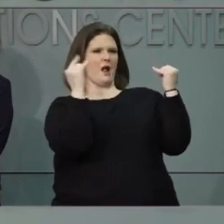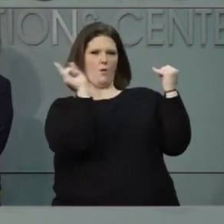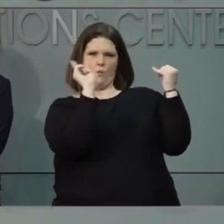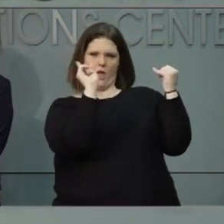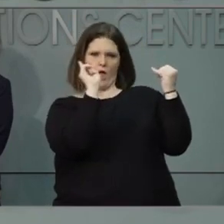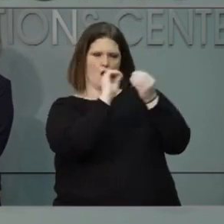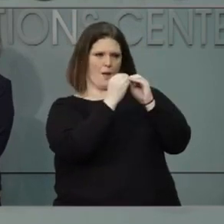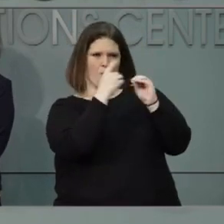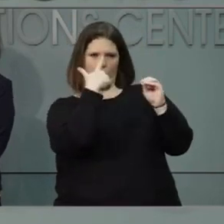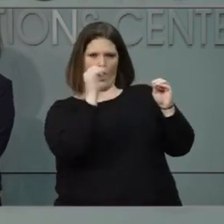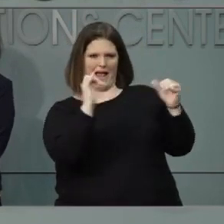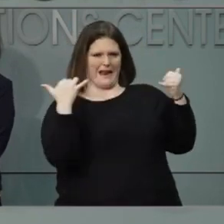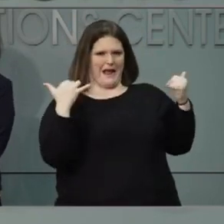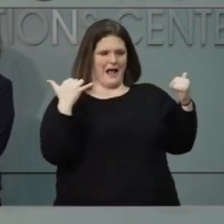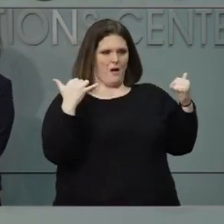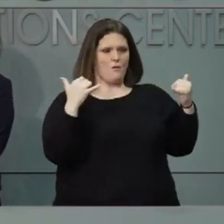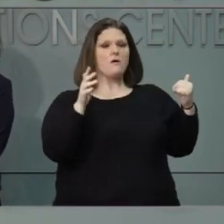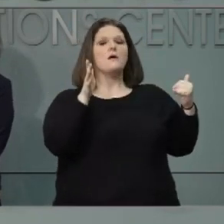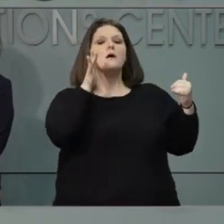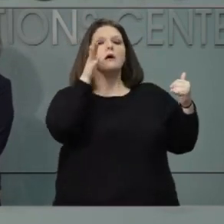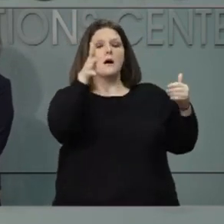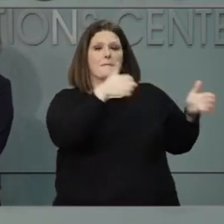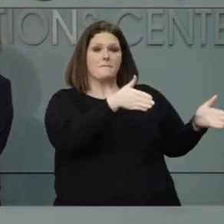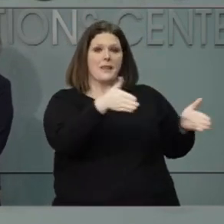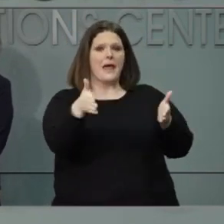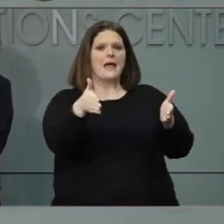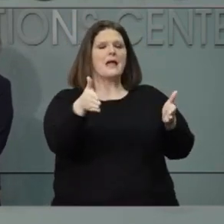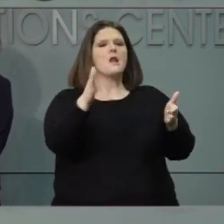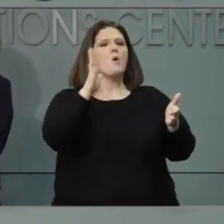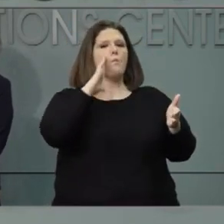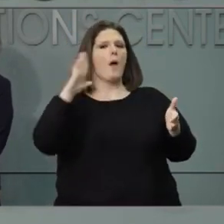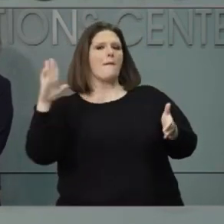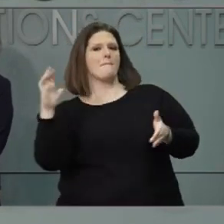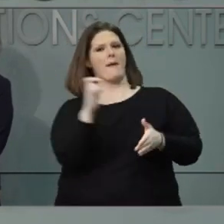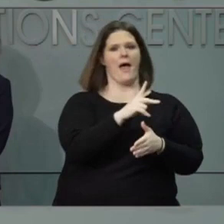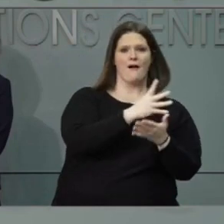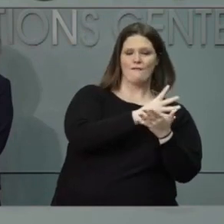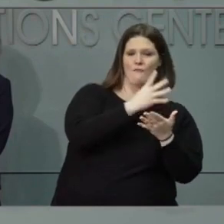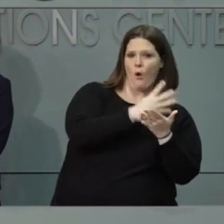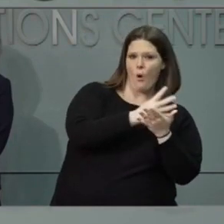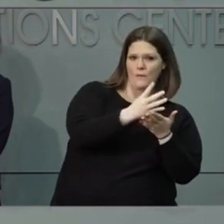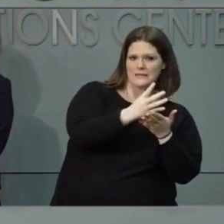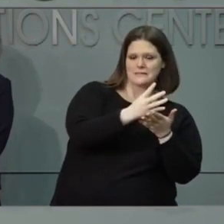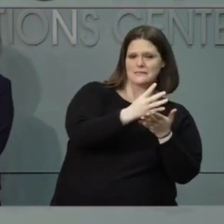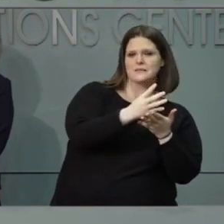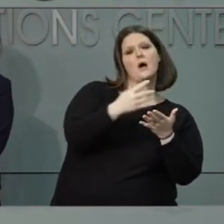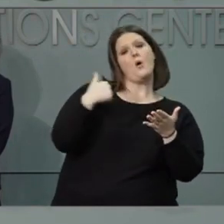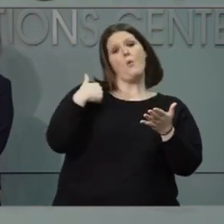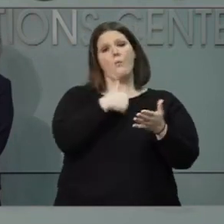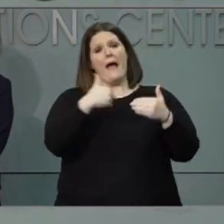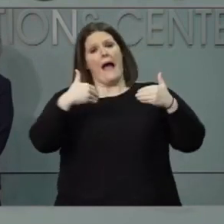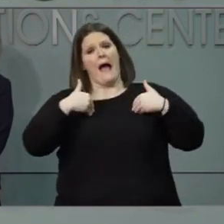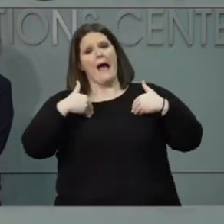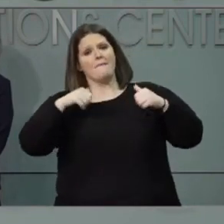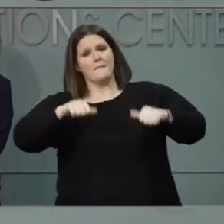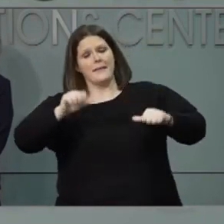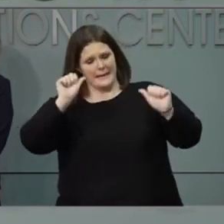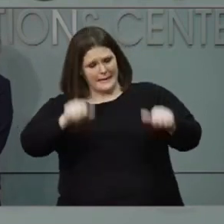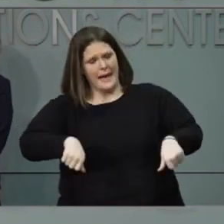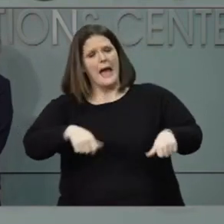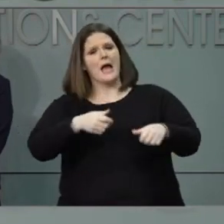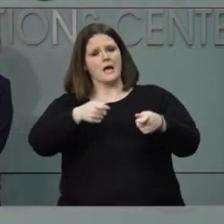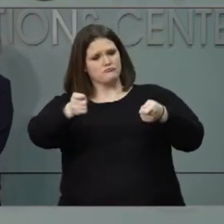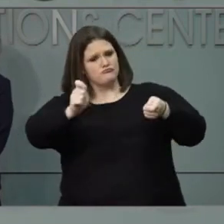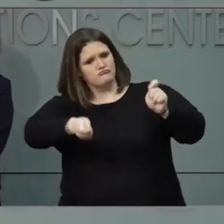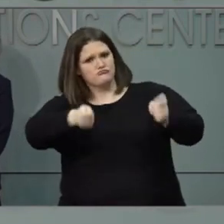The plan, I think, would be to update it every four weeks, but we can do it sooner than that if we need to. These